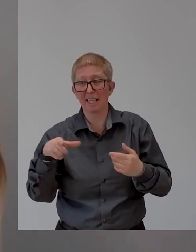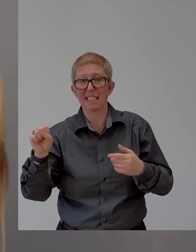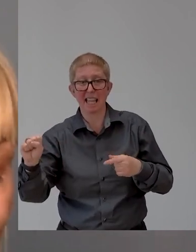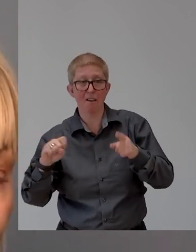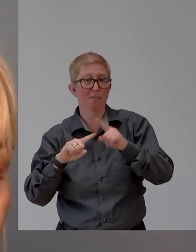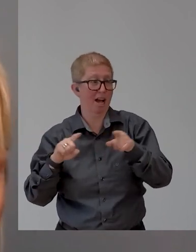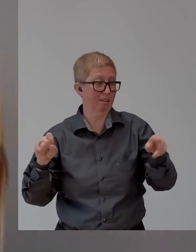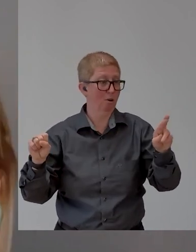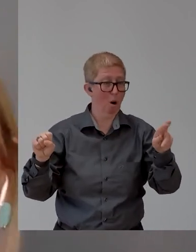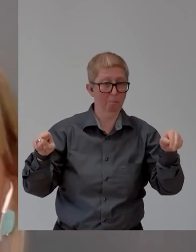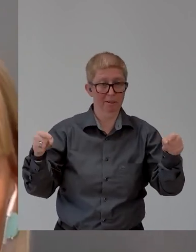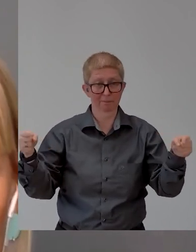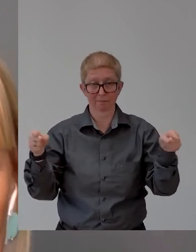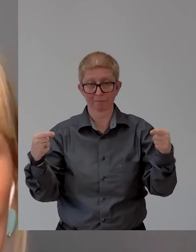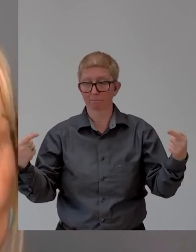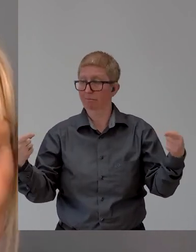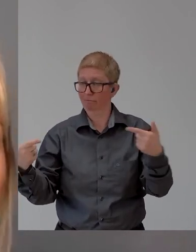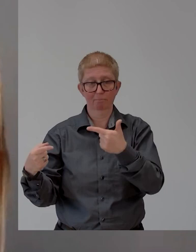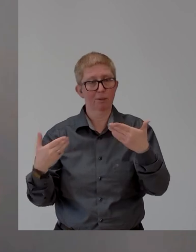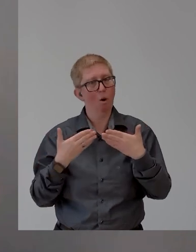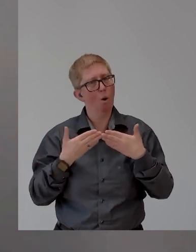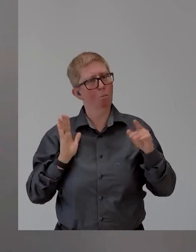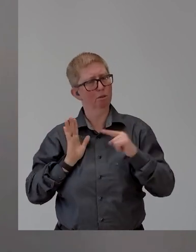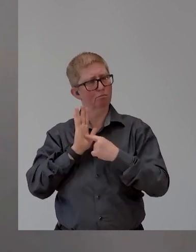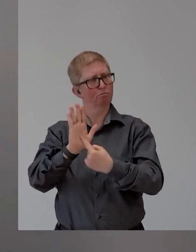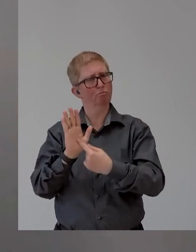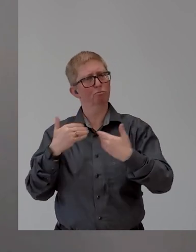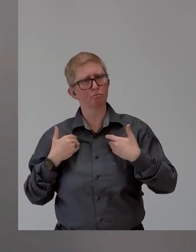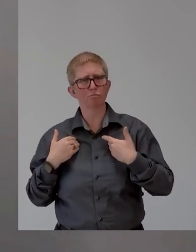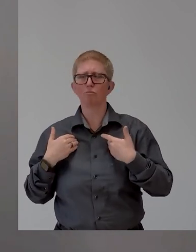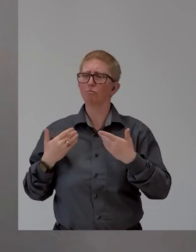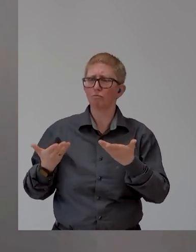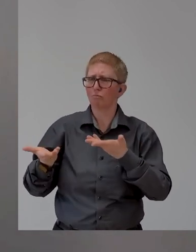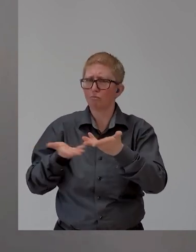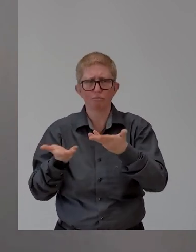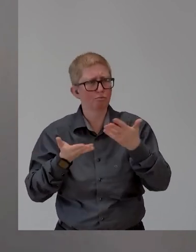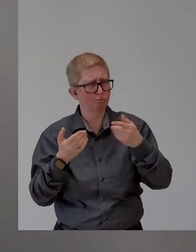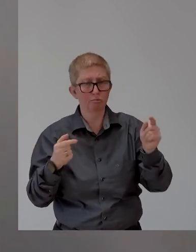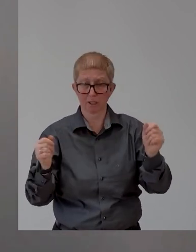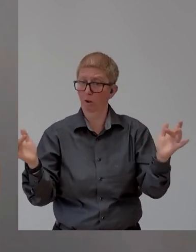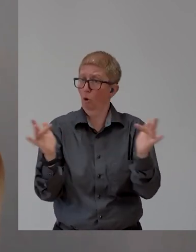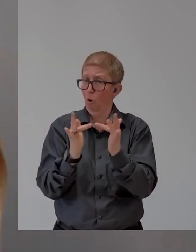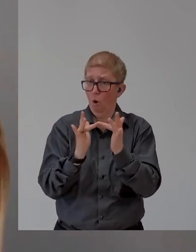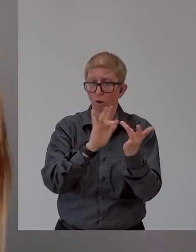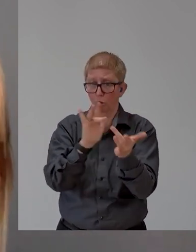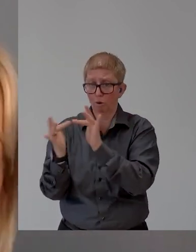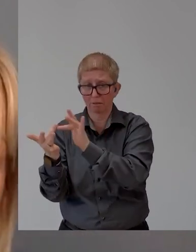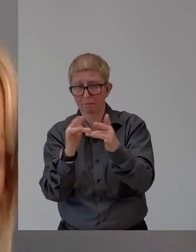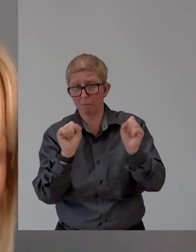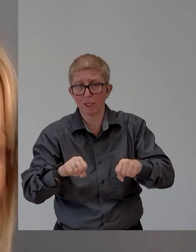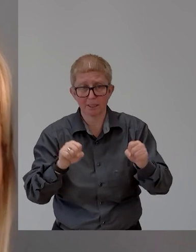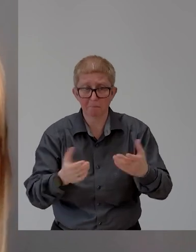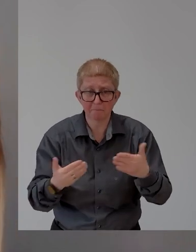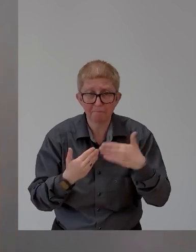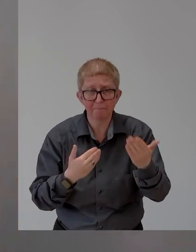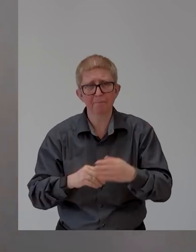open to speaking and discussing and being in touch. So please do reach out. Both the companies, Adeco and Page Group are